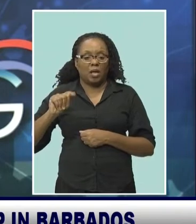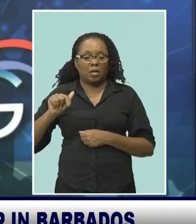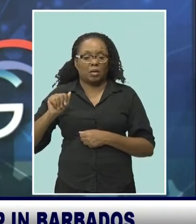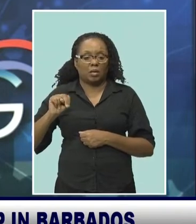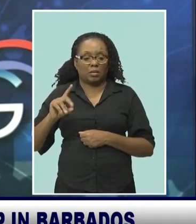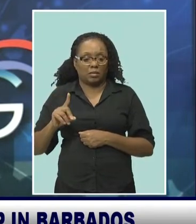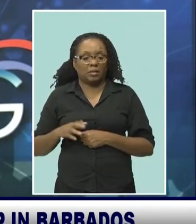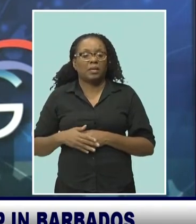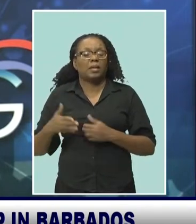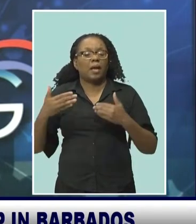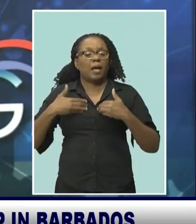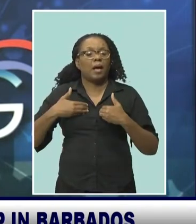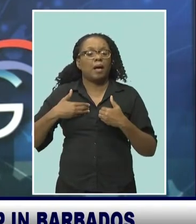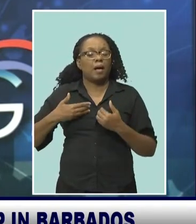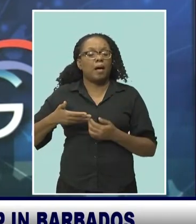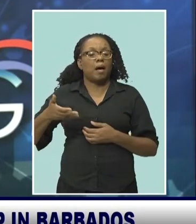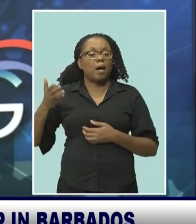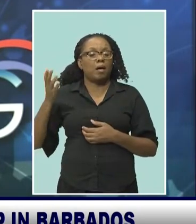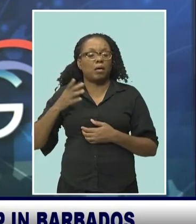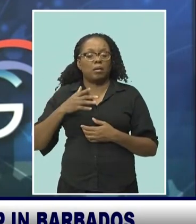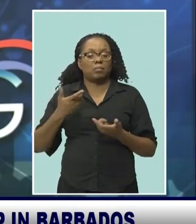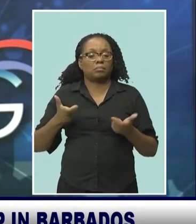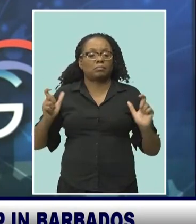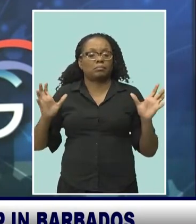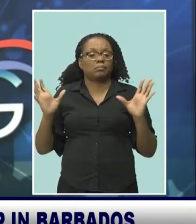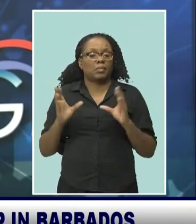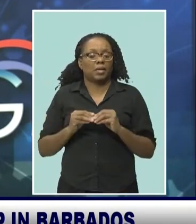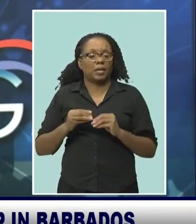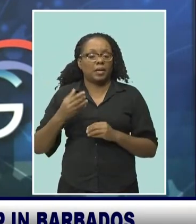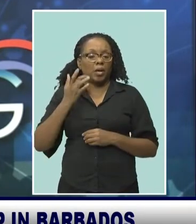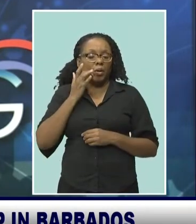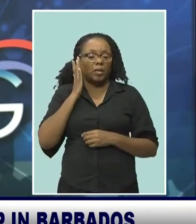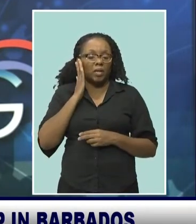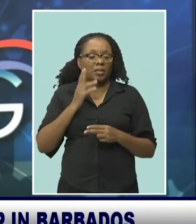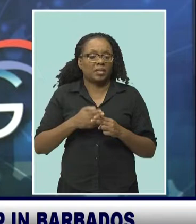Hilton Barbados, being spearheaded by Invest Barbados. Here's Ryan Brew.